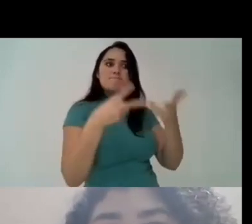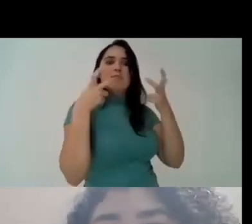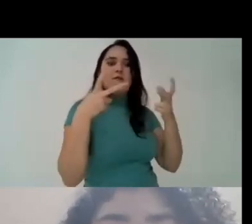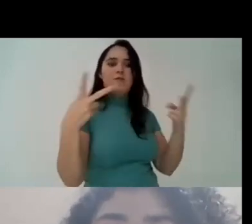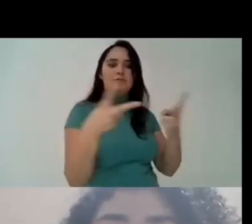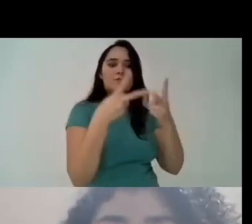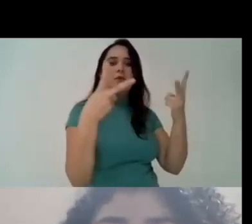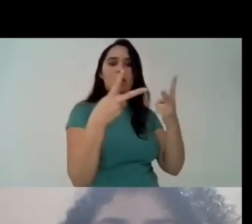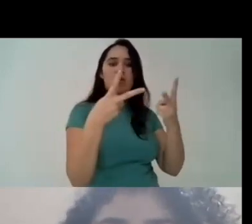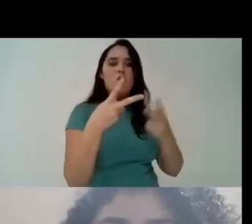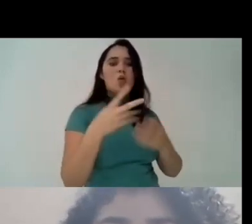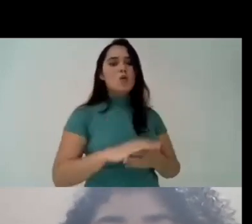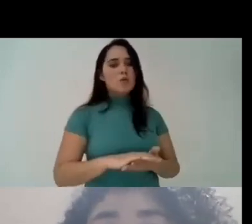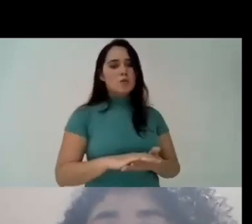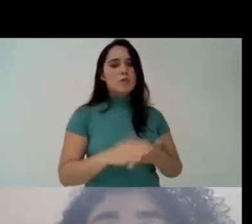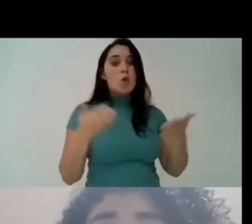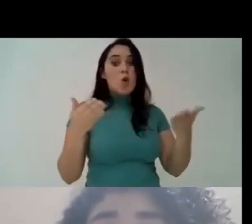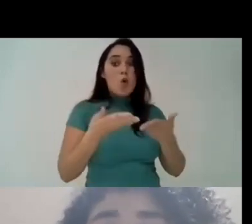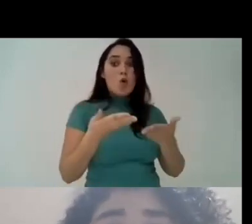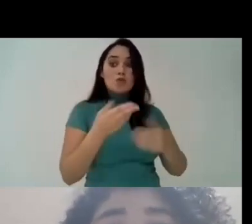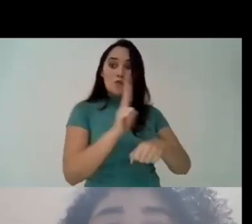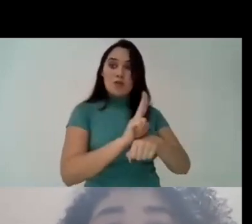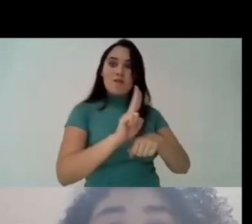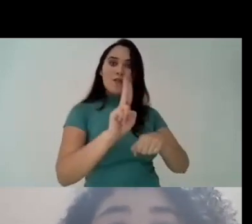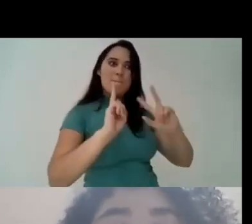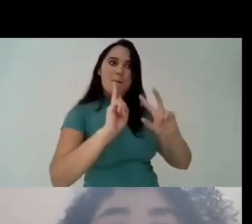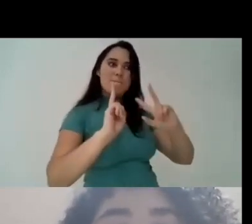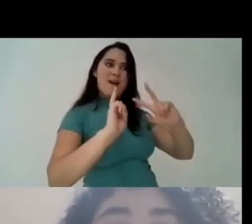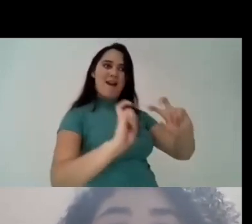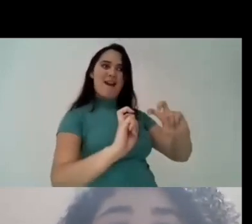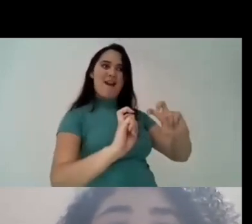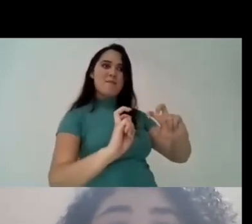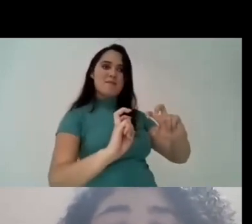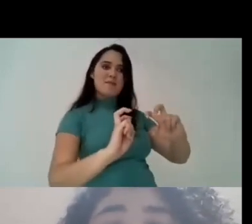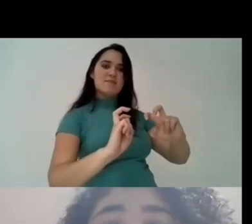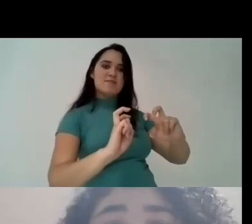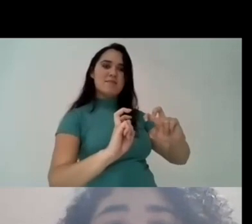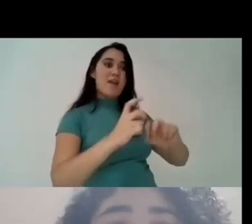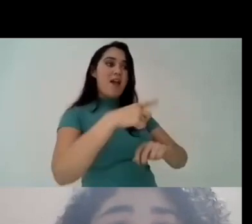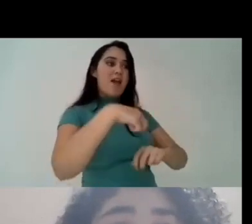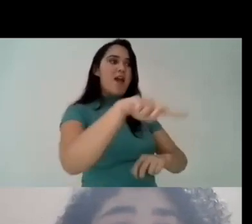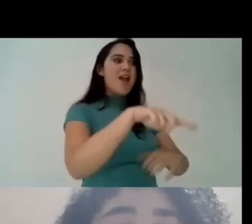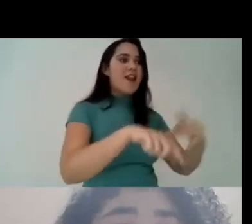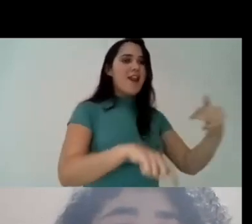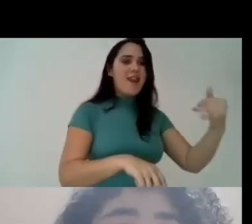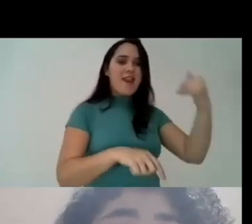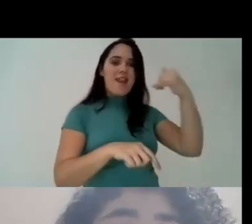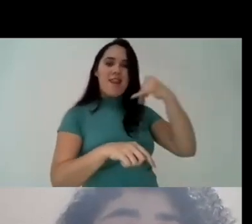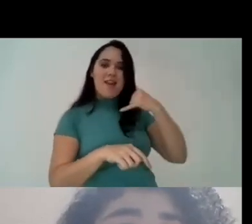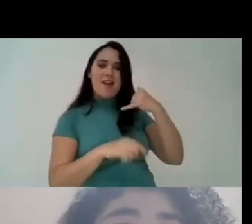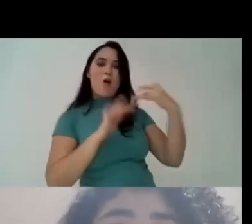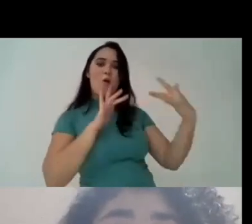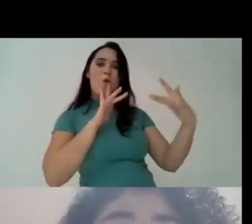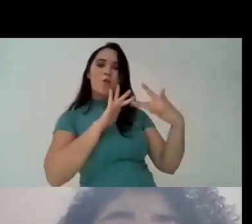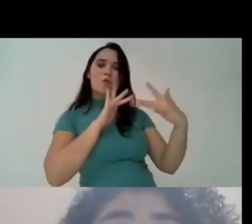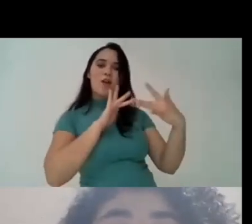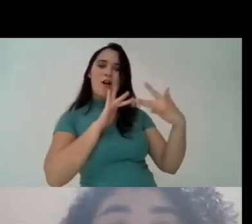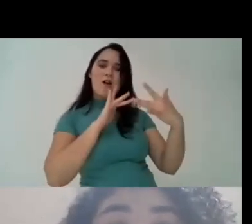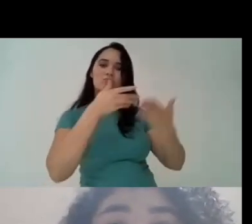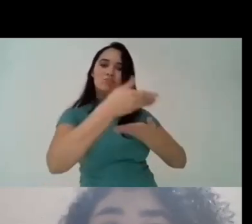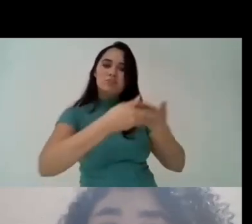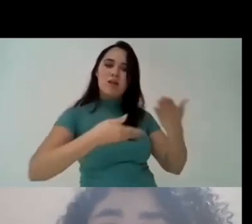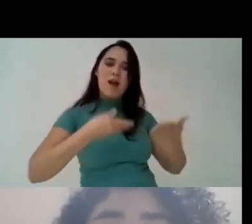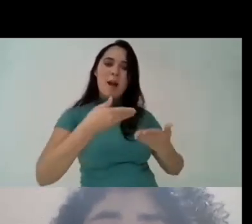movements that are being recognized in the university so nowadays